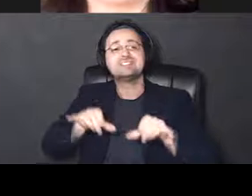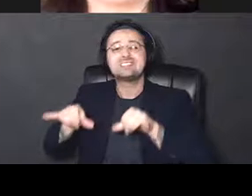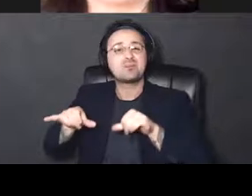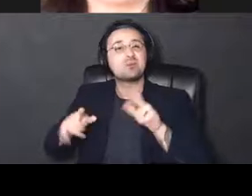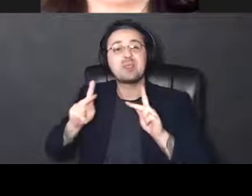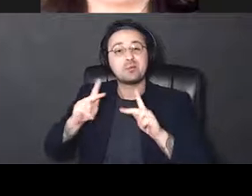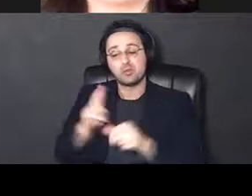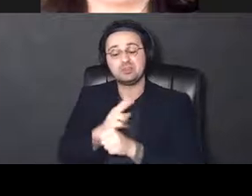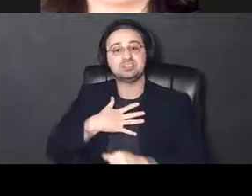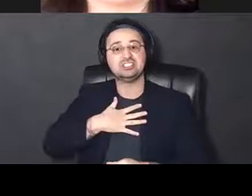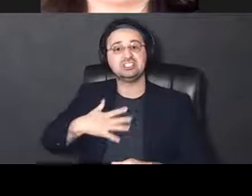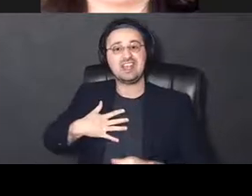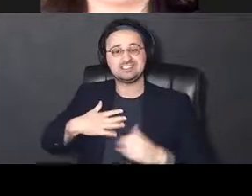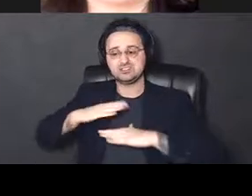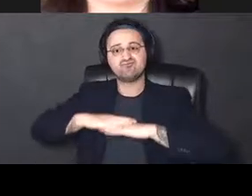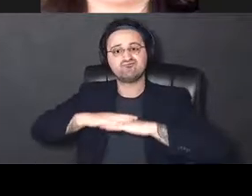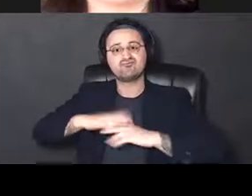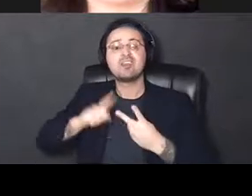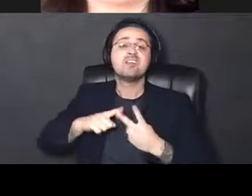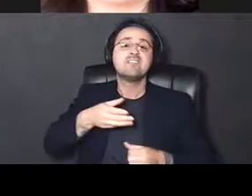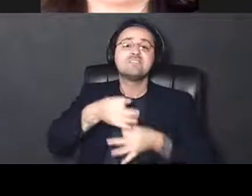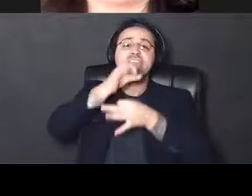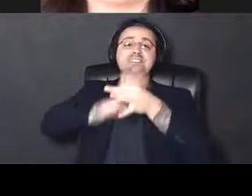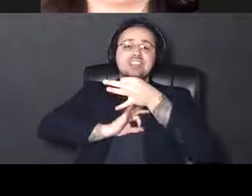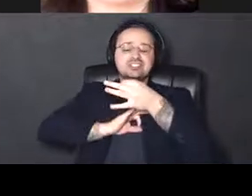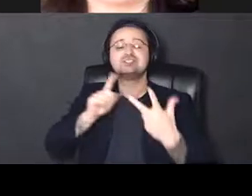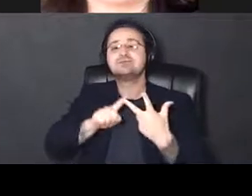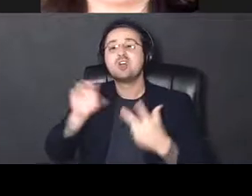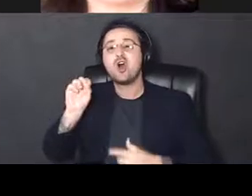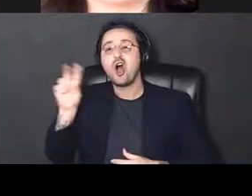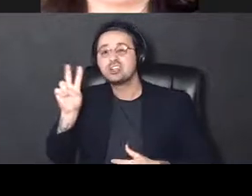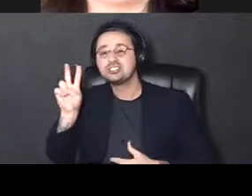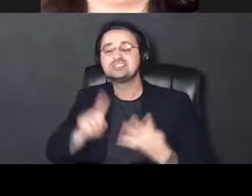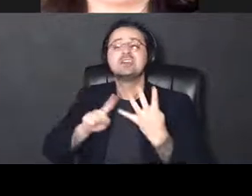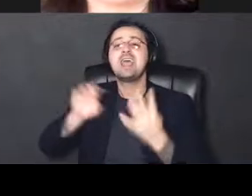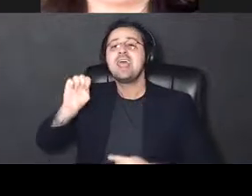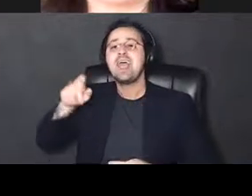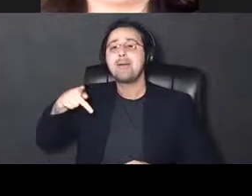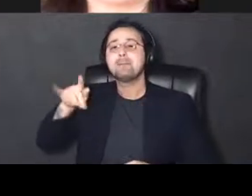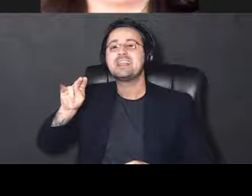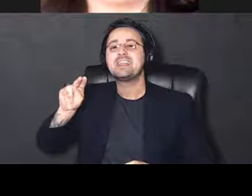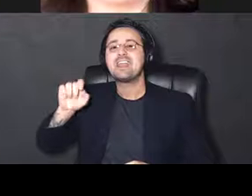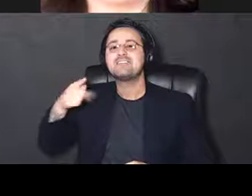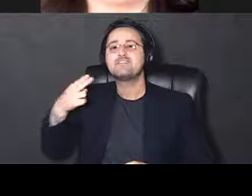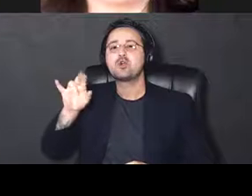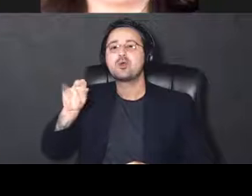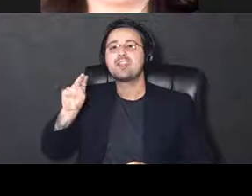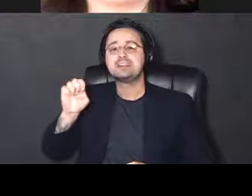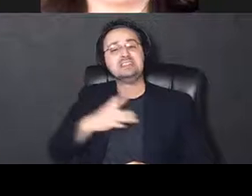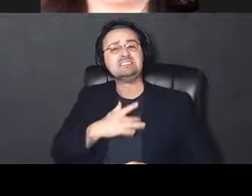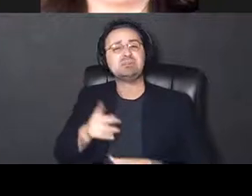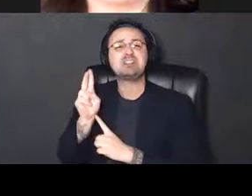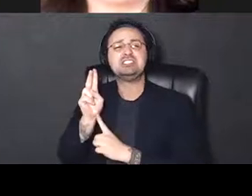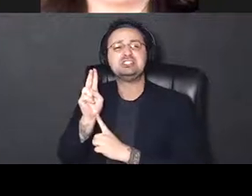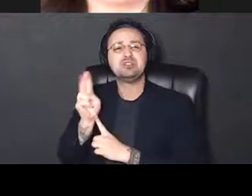compressions, ventilation, oxygen, epinephrine. Typically, we're able to resuscitate within two minutes of